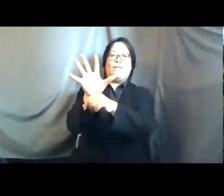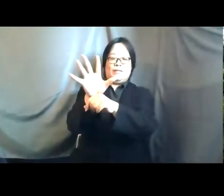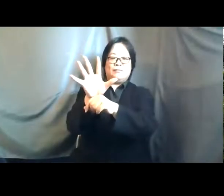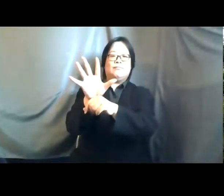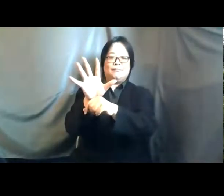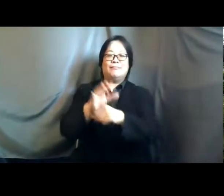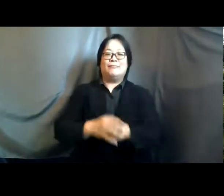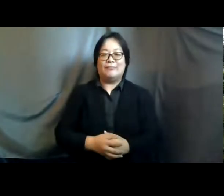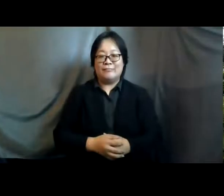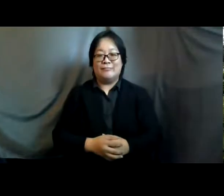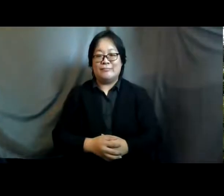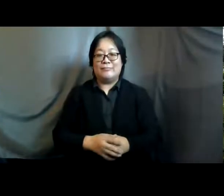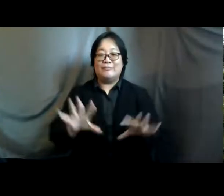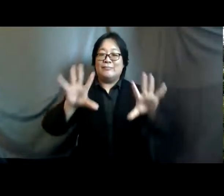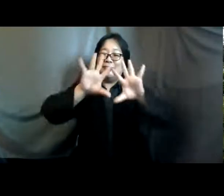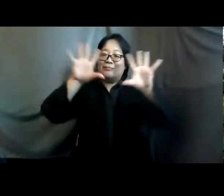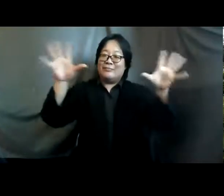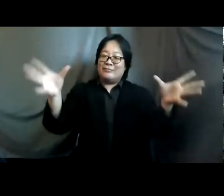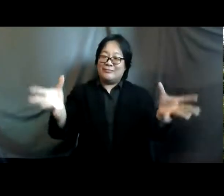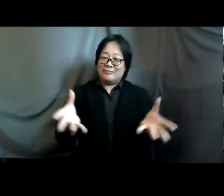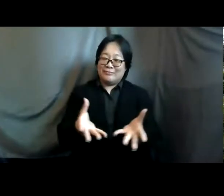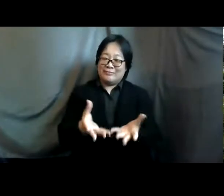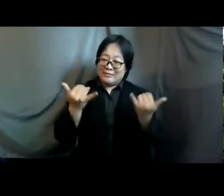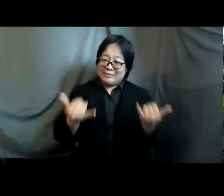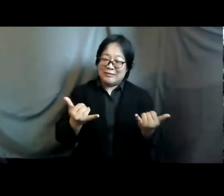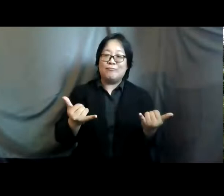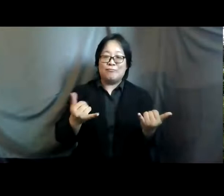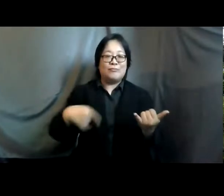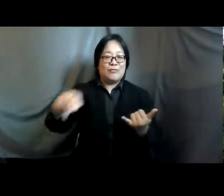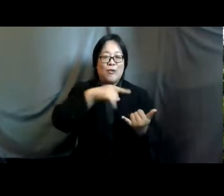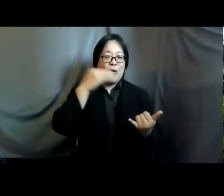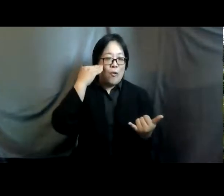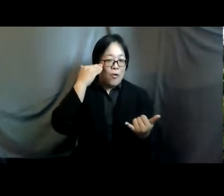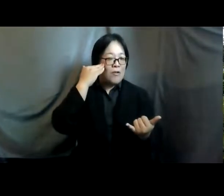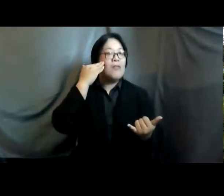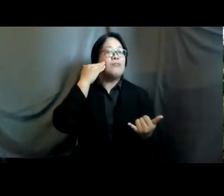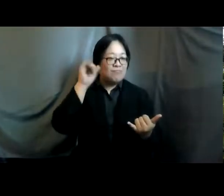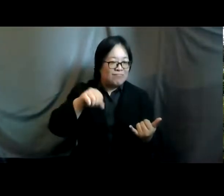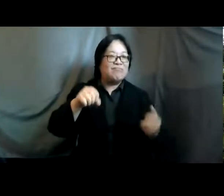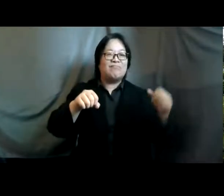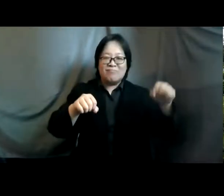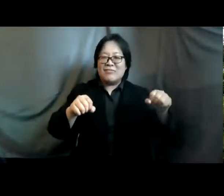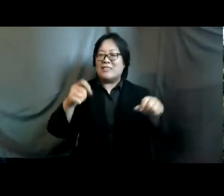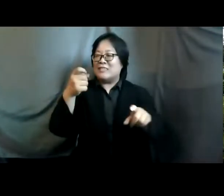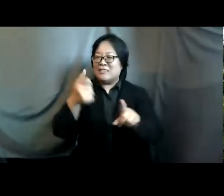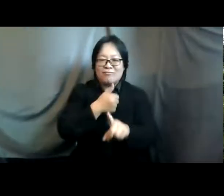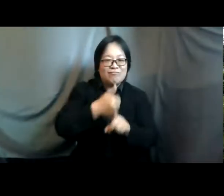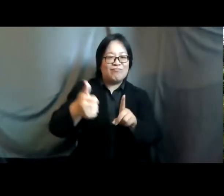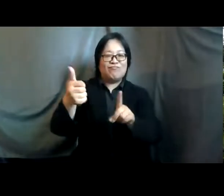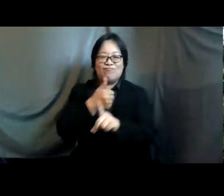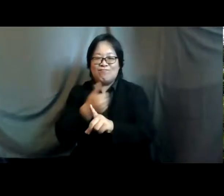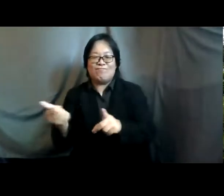around the world how it has we have heard about how it it has increased sexual violence uh